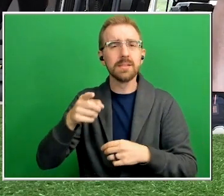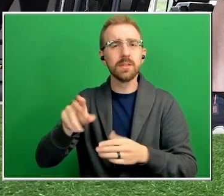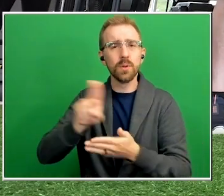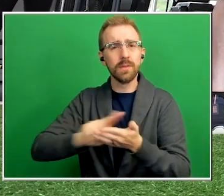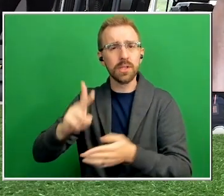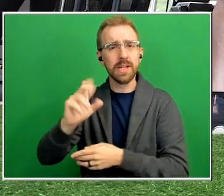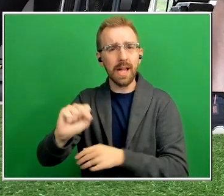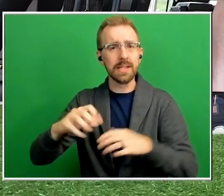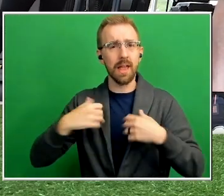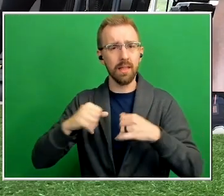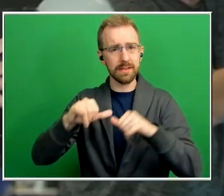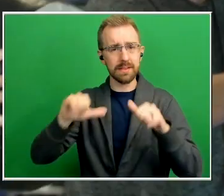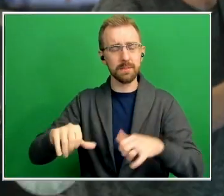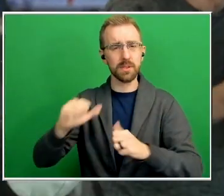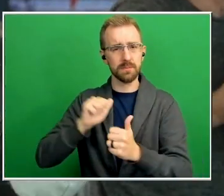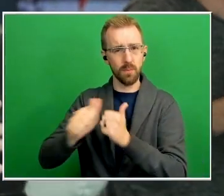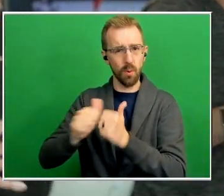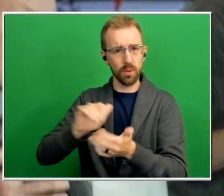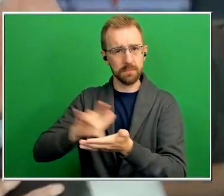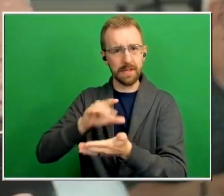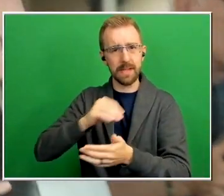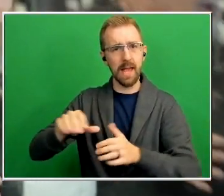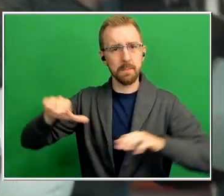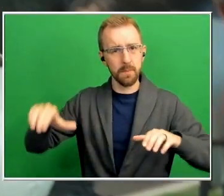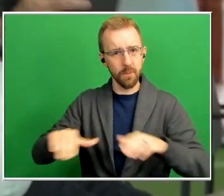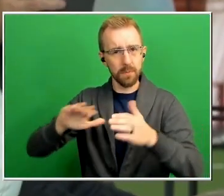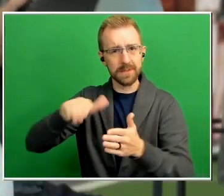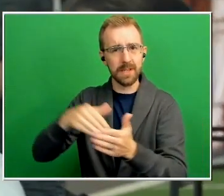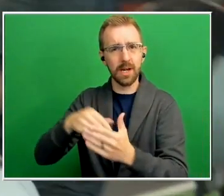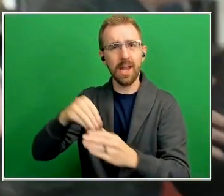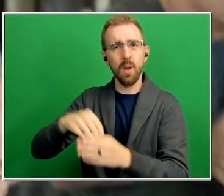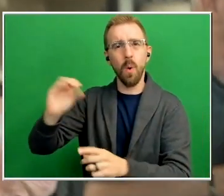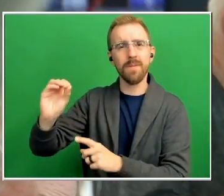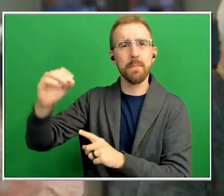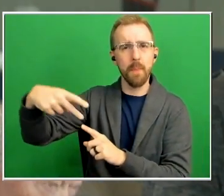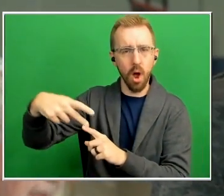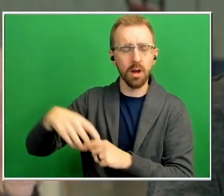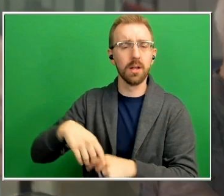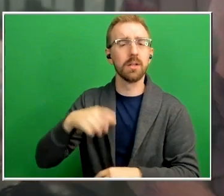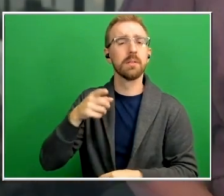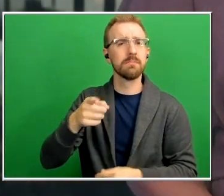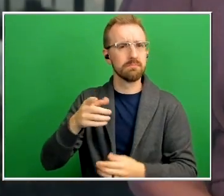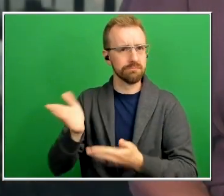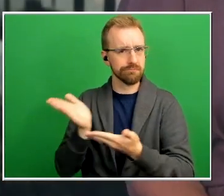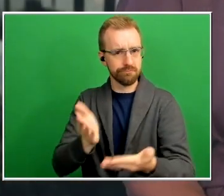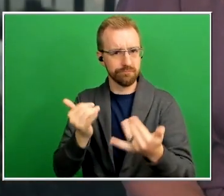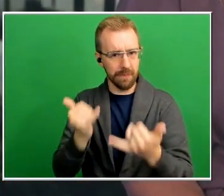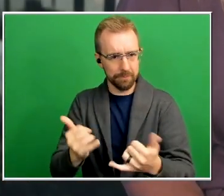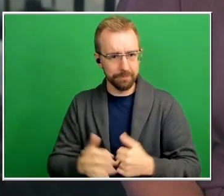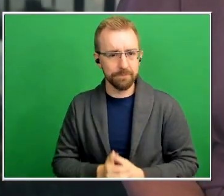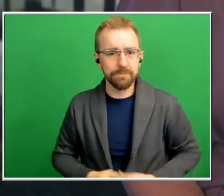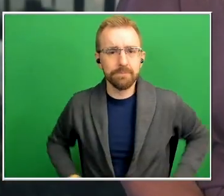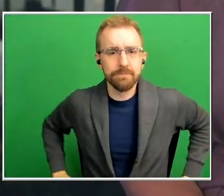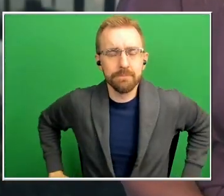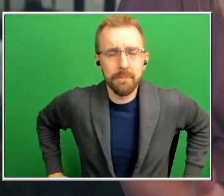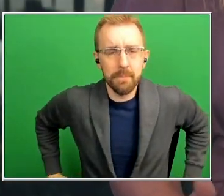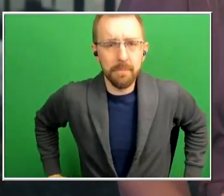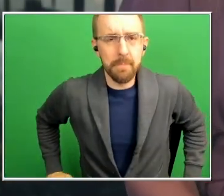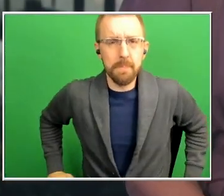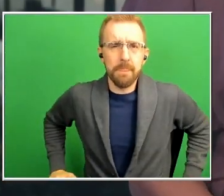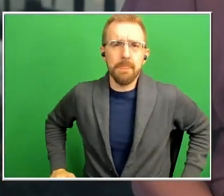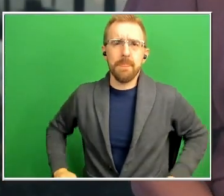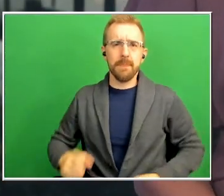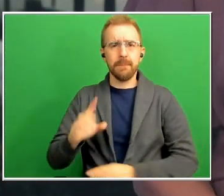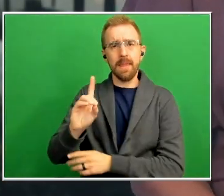Medicine and Performance Center in Overland Park Janine Kiesling takes us there determined and positive or dap